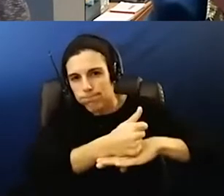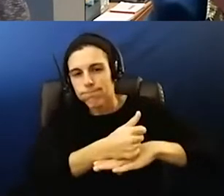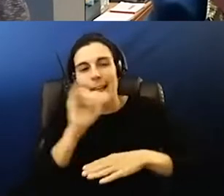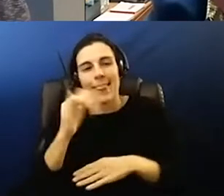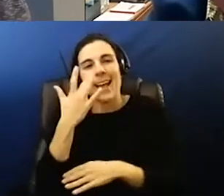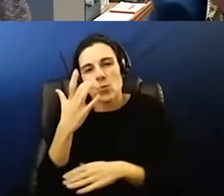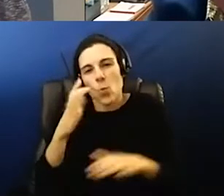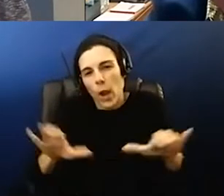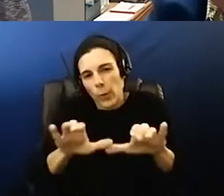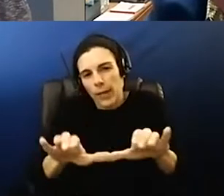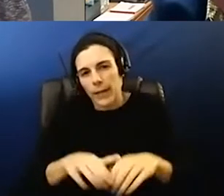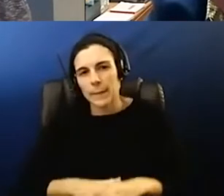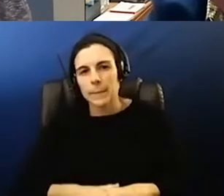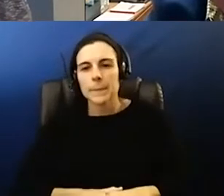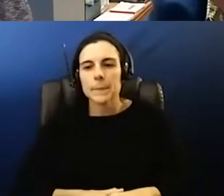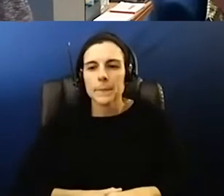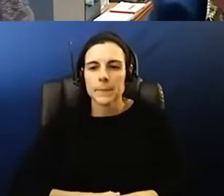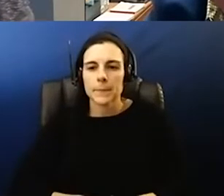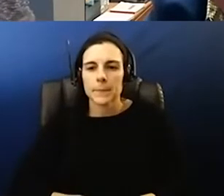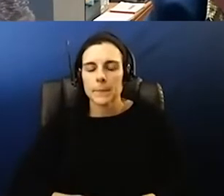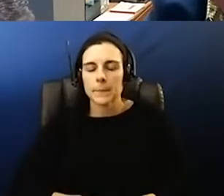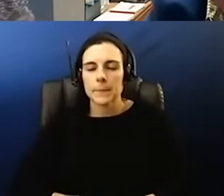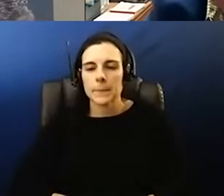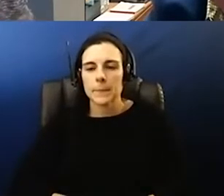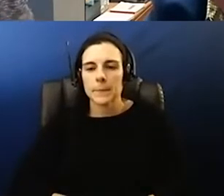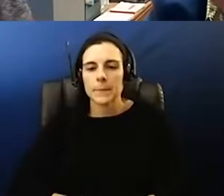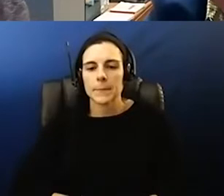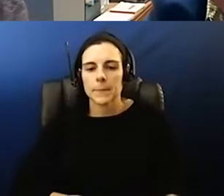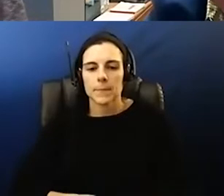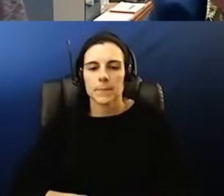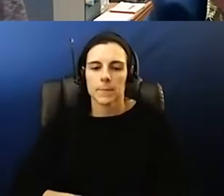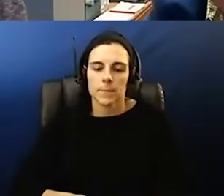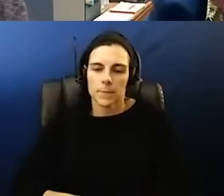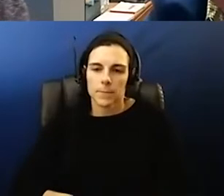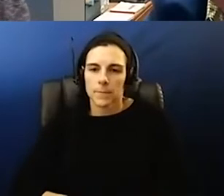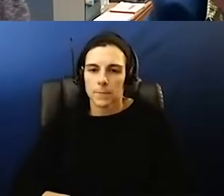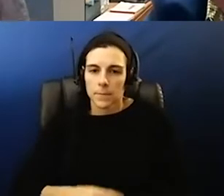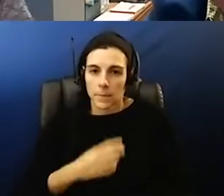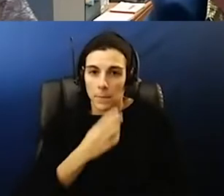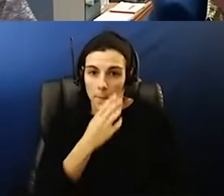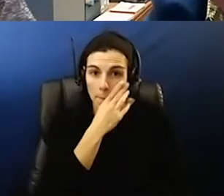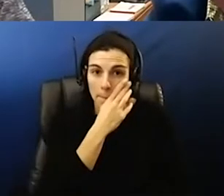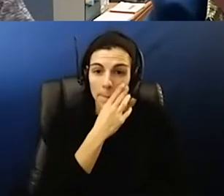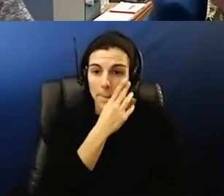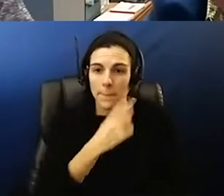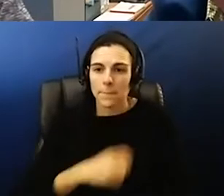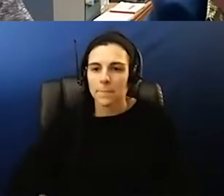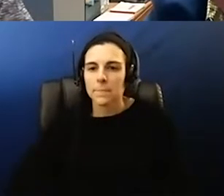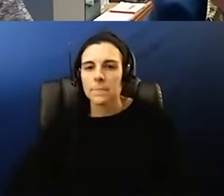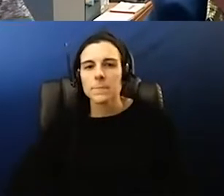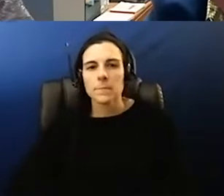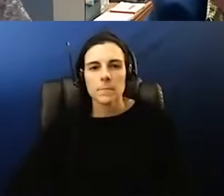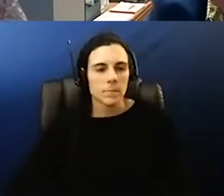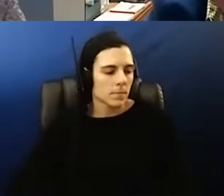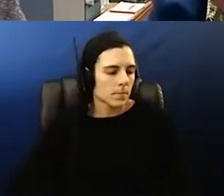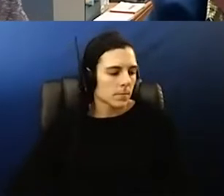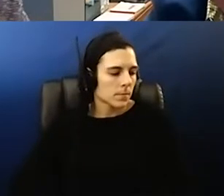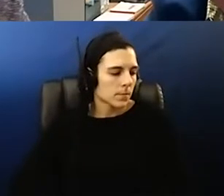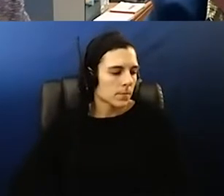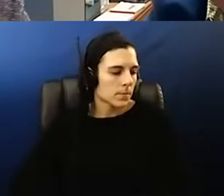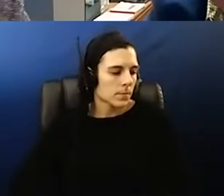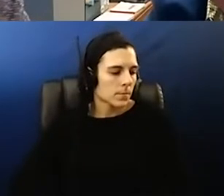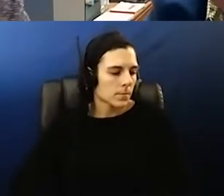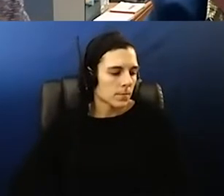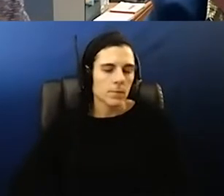it we have a couple